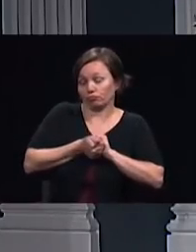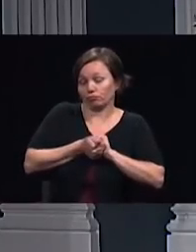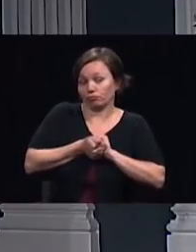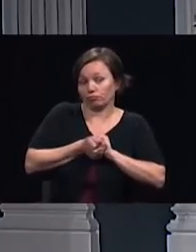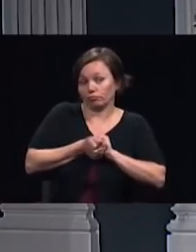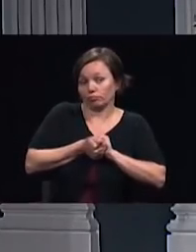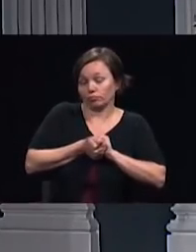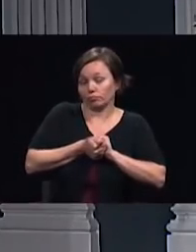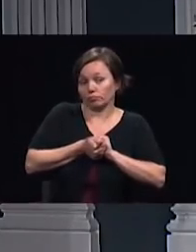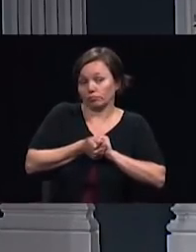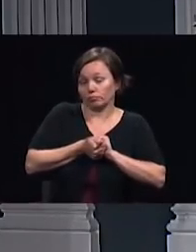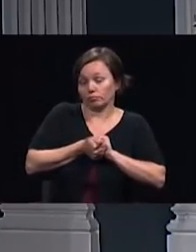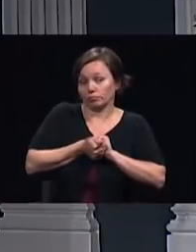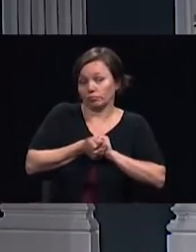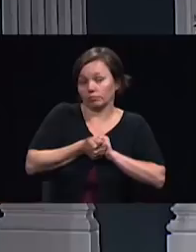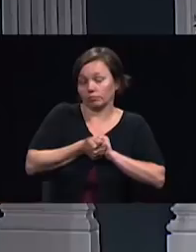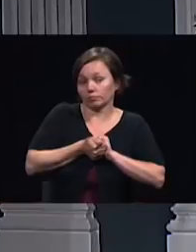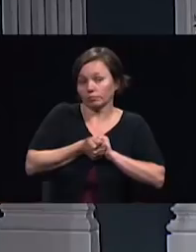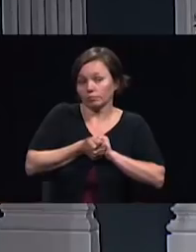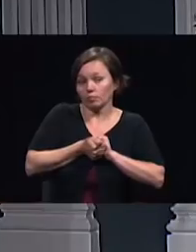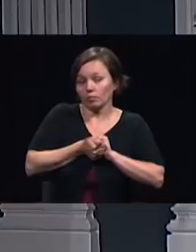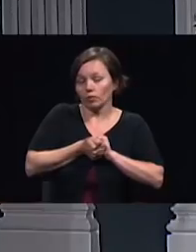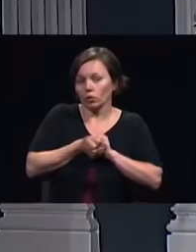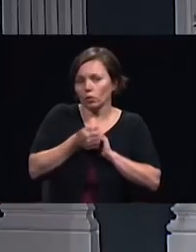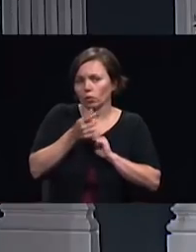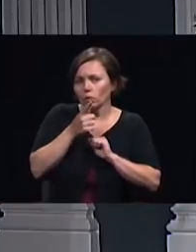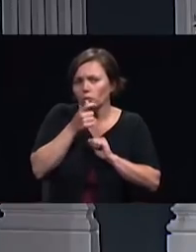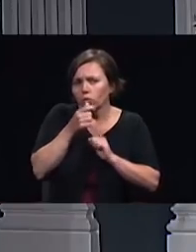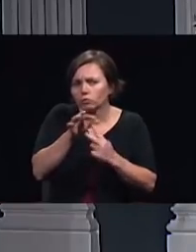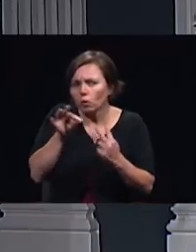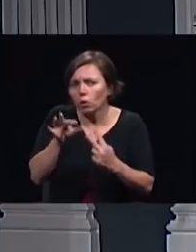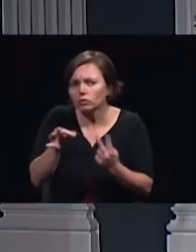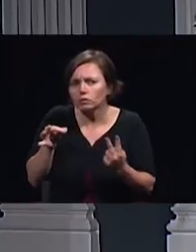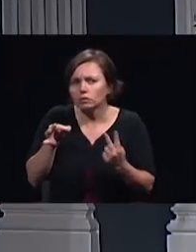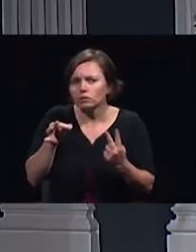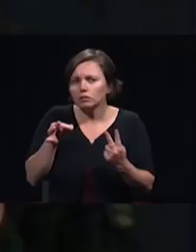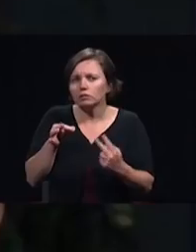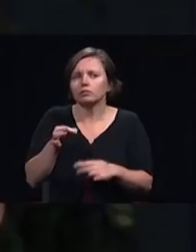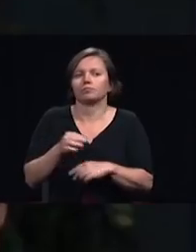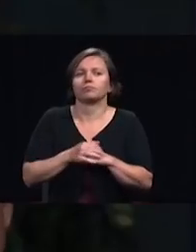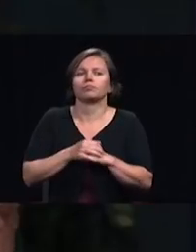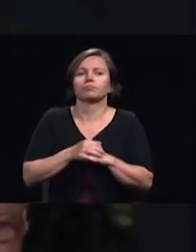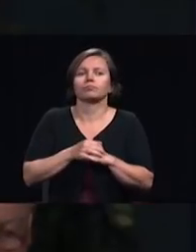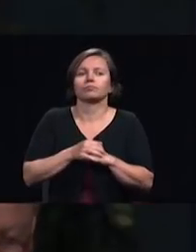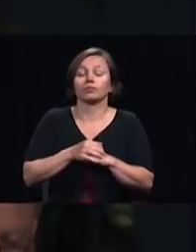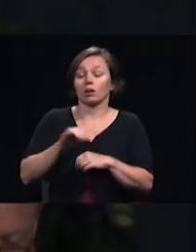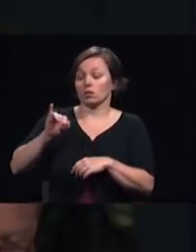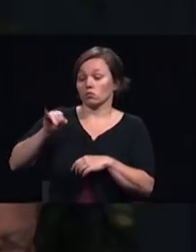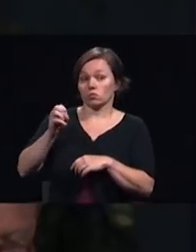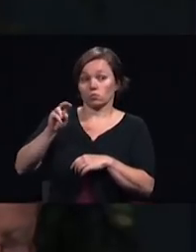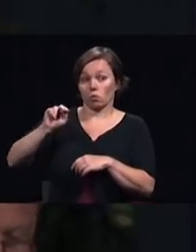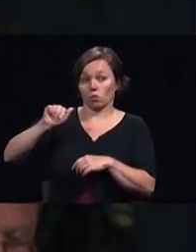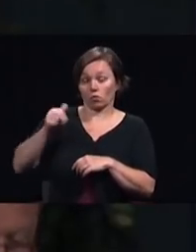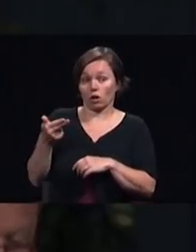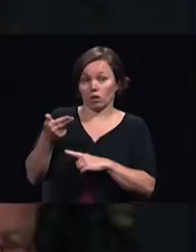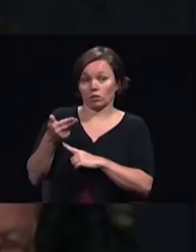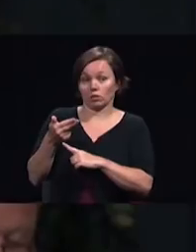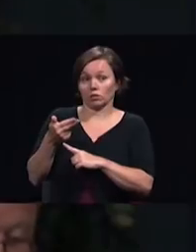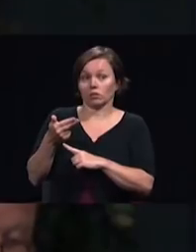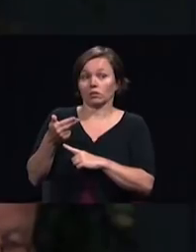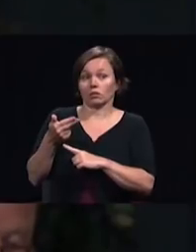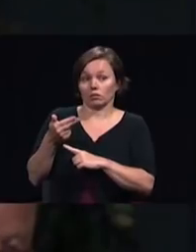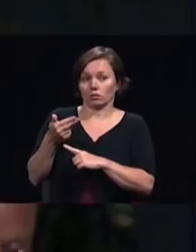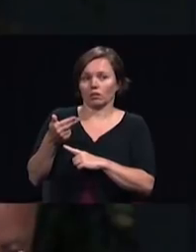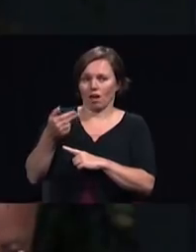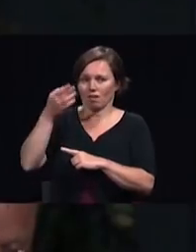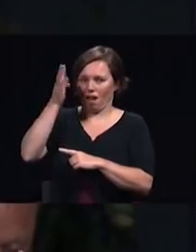chosen for this work was the prophet Jonah God is still calling his